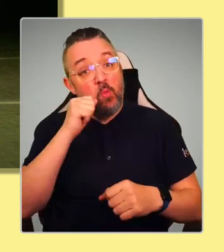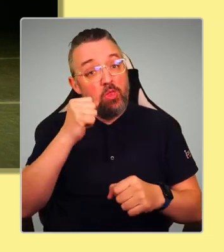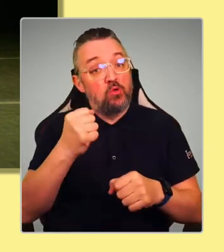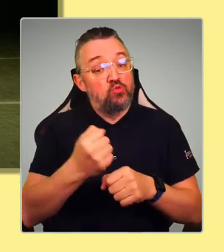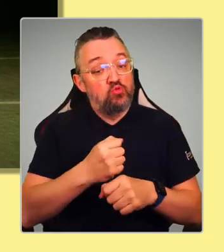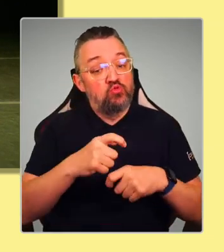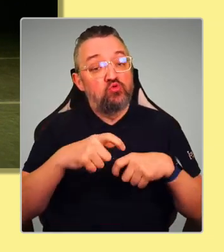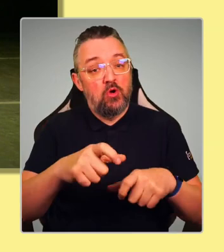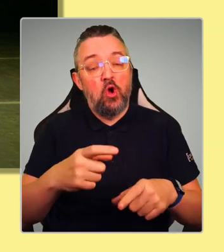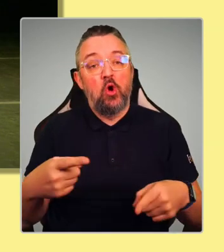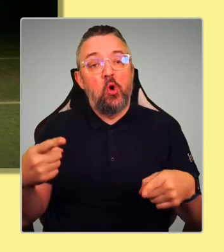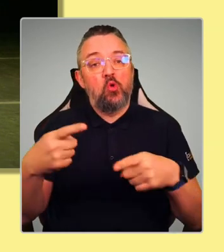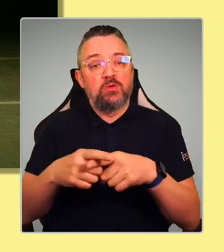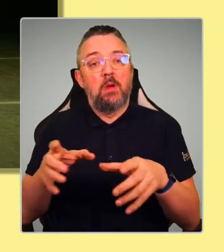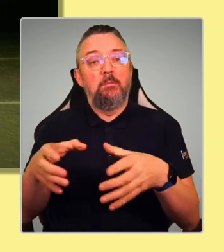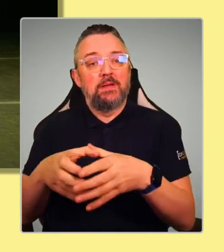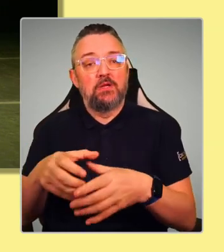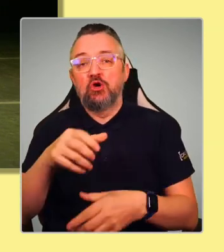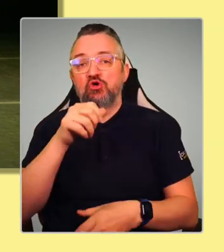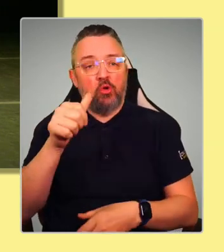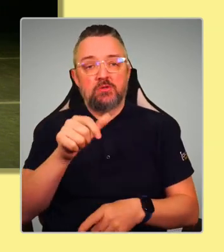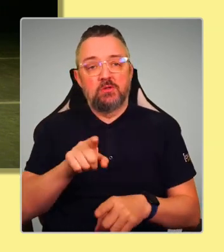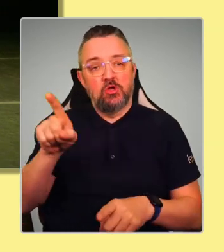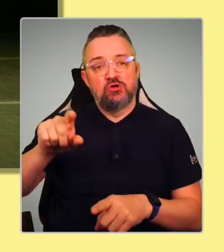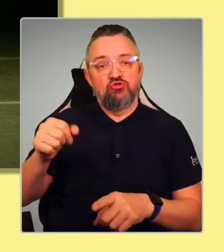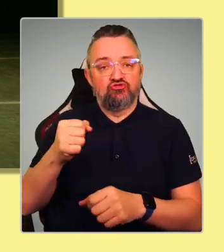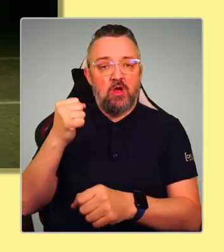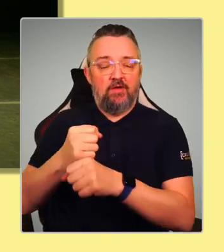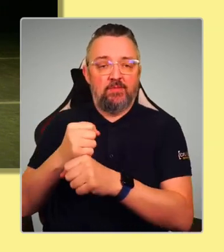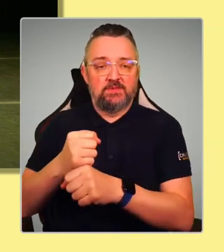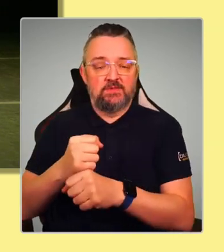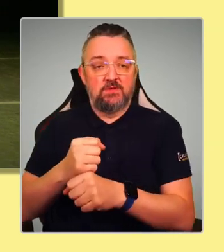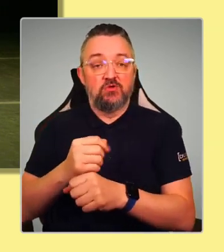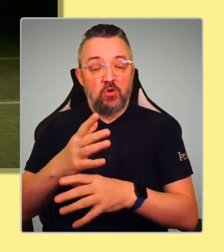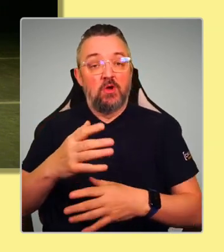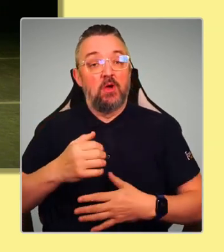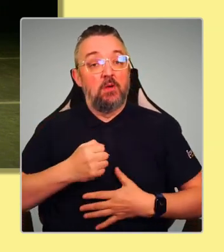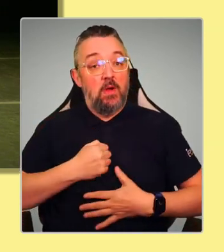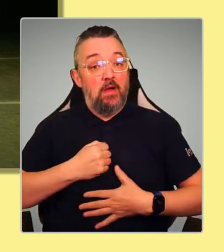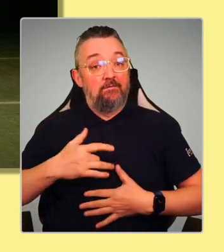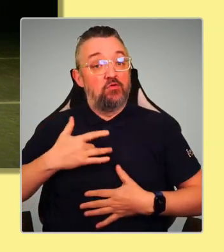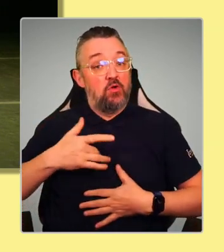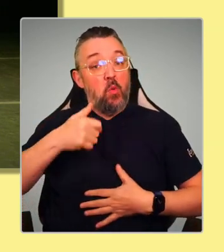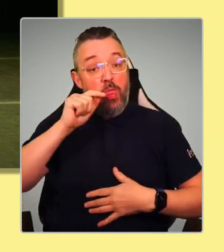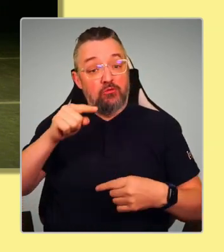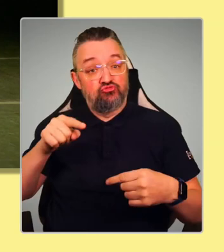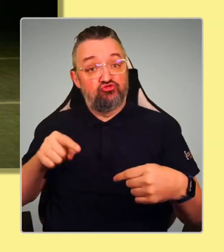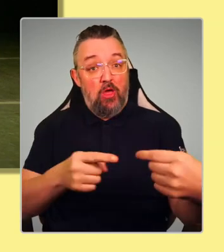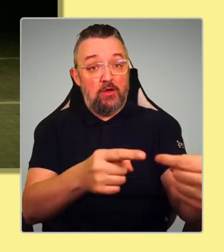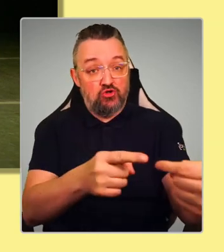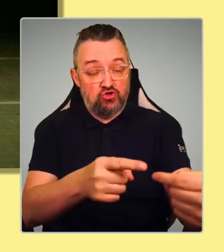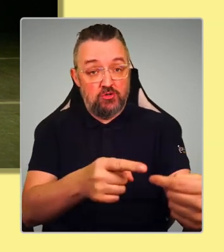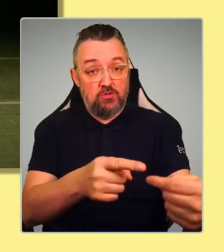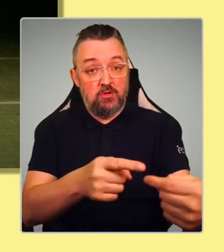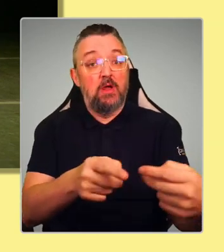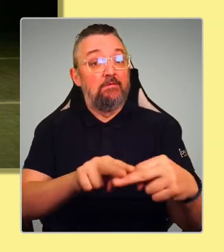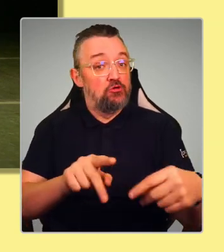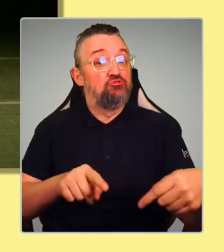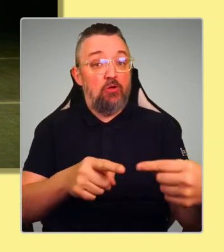Scottish government? So in my view, are you going to challenge it, challenge it or